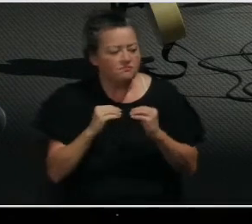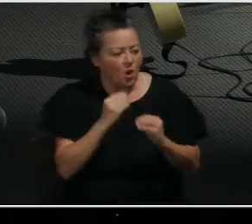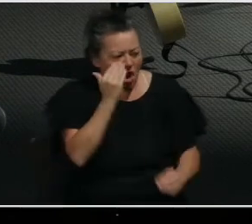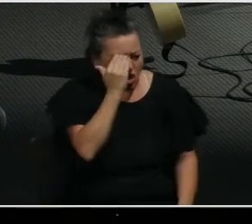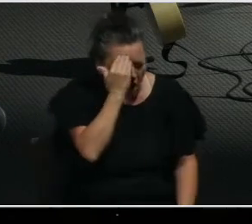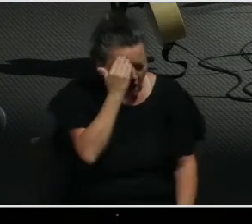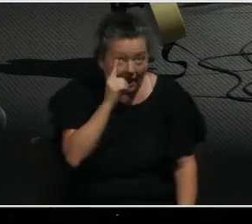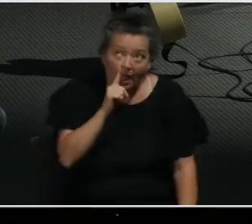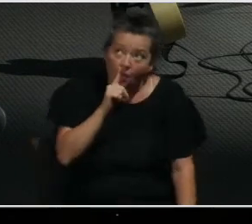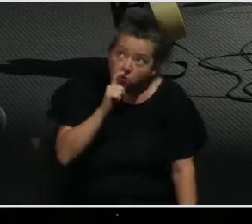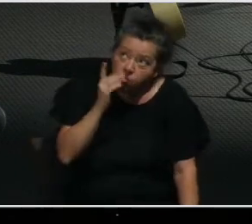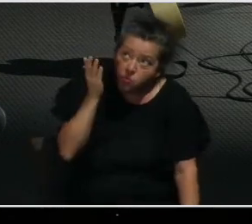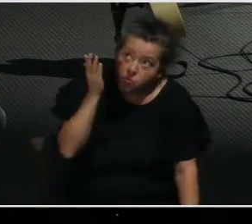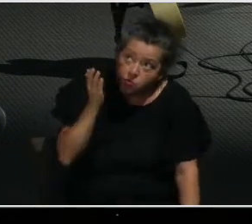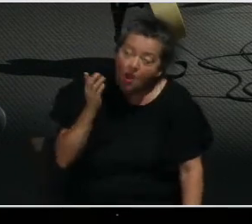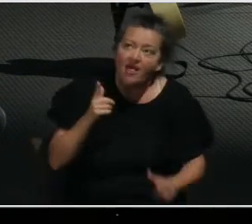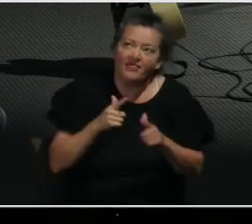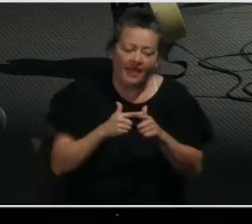God.